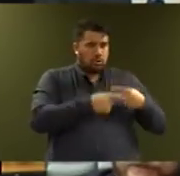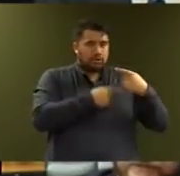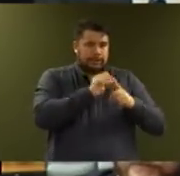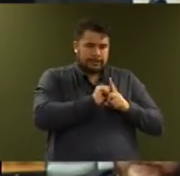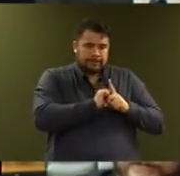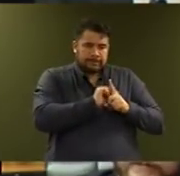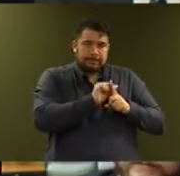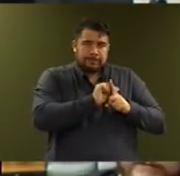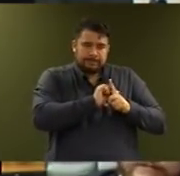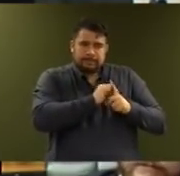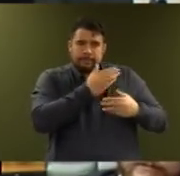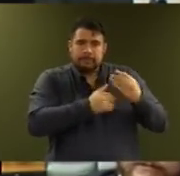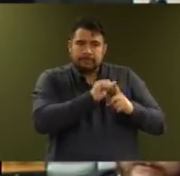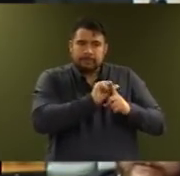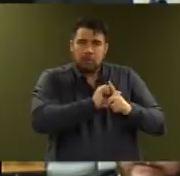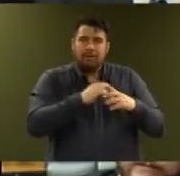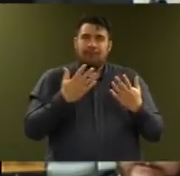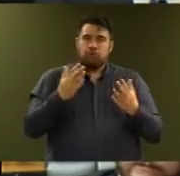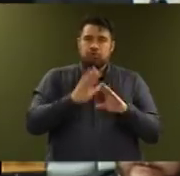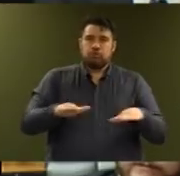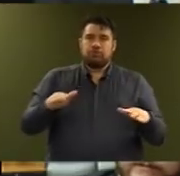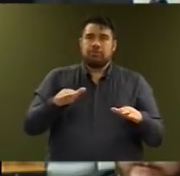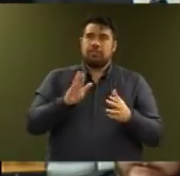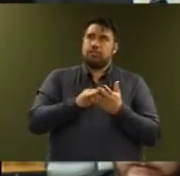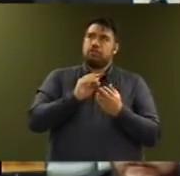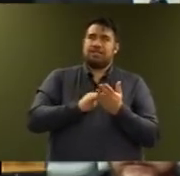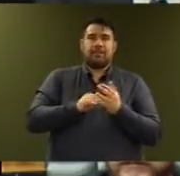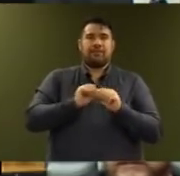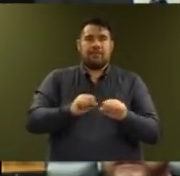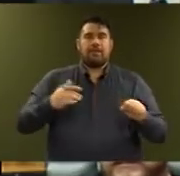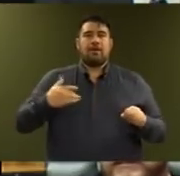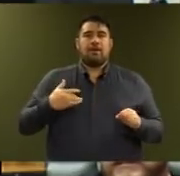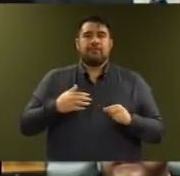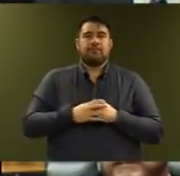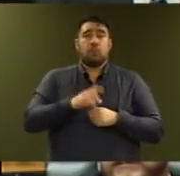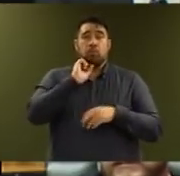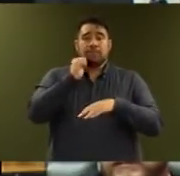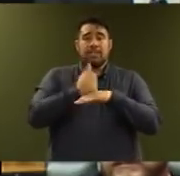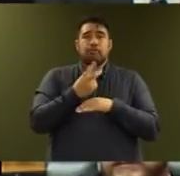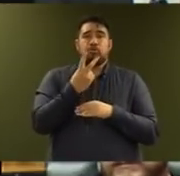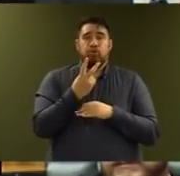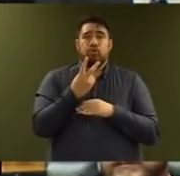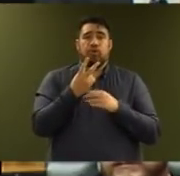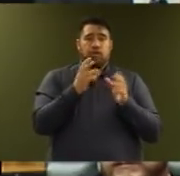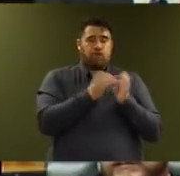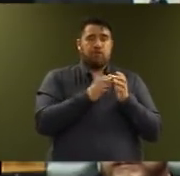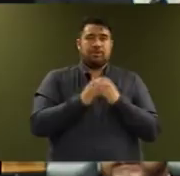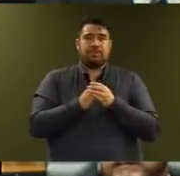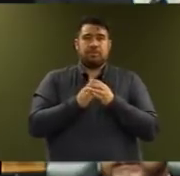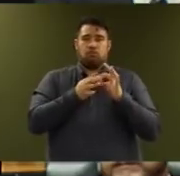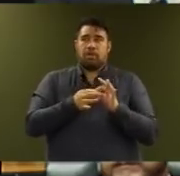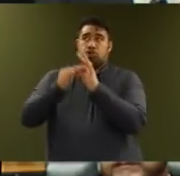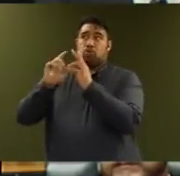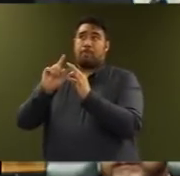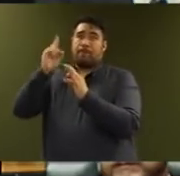the lives of children in New Zealand. Two new expert units are being established within the Prime Minister's Department. The Child Poverty